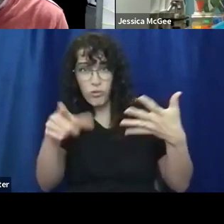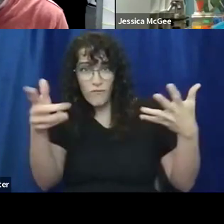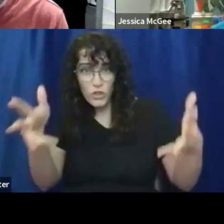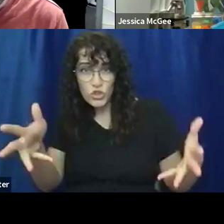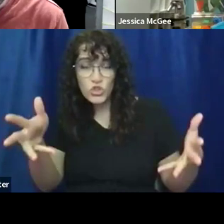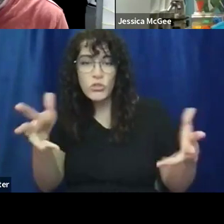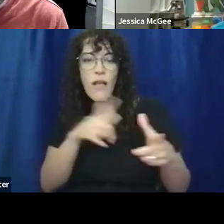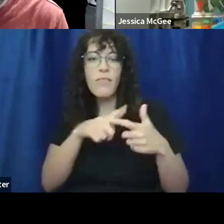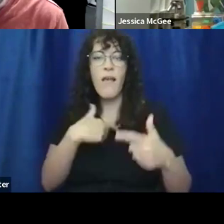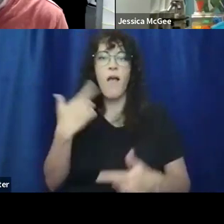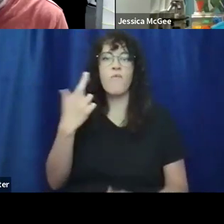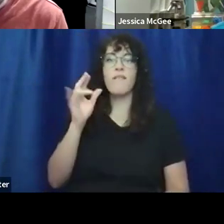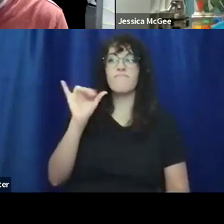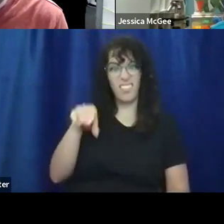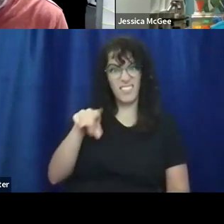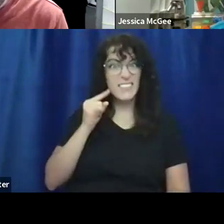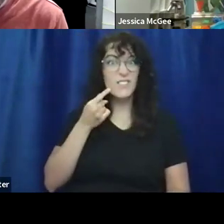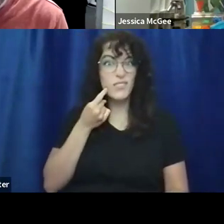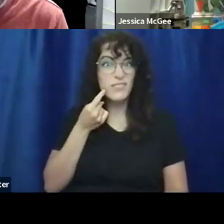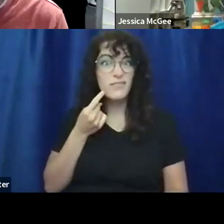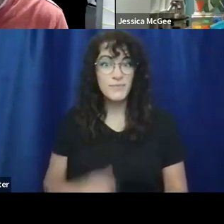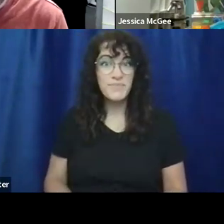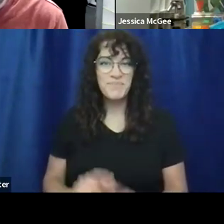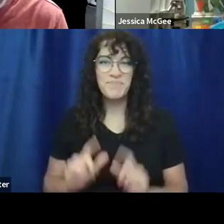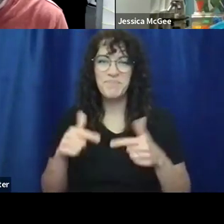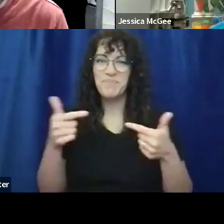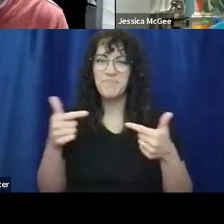that this was a serious thing. That's great. Bill.